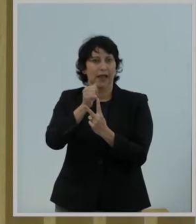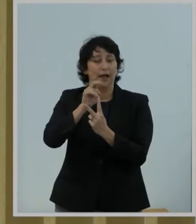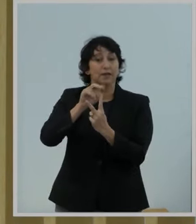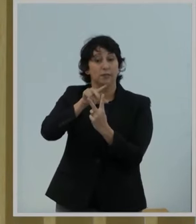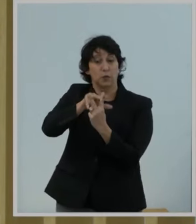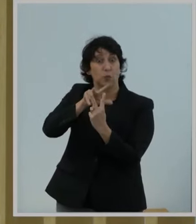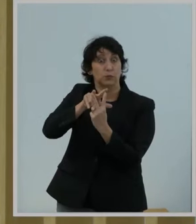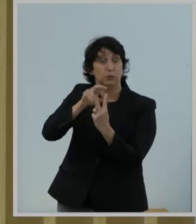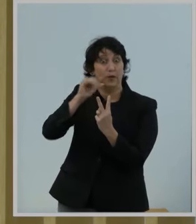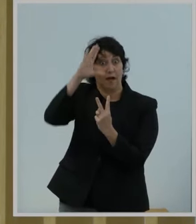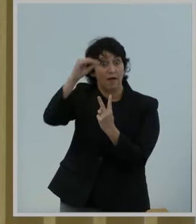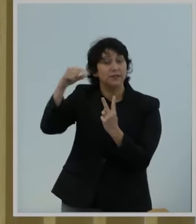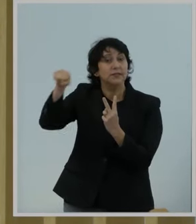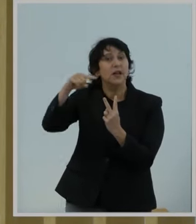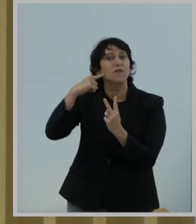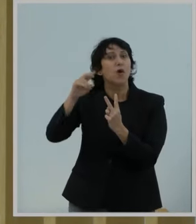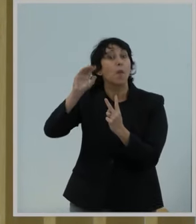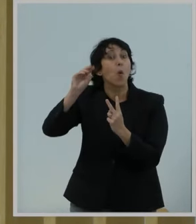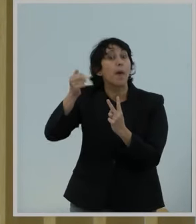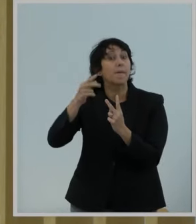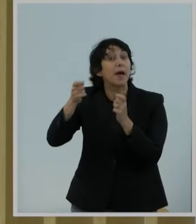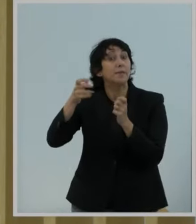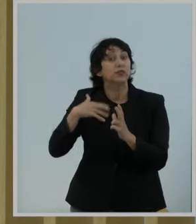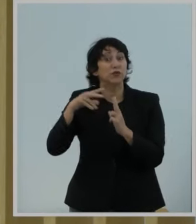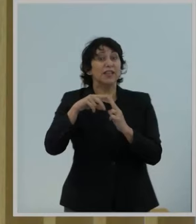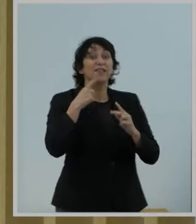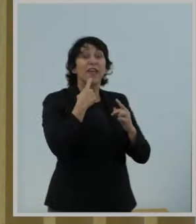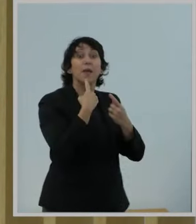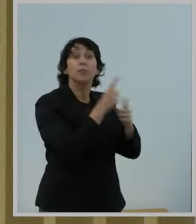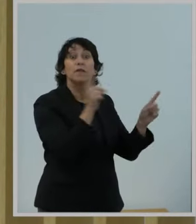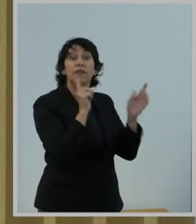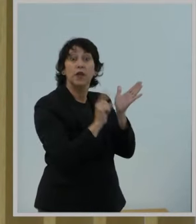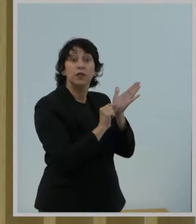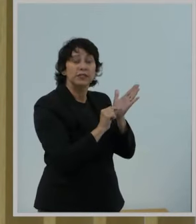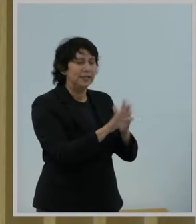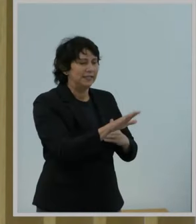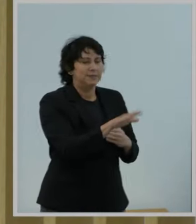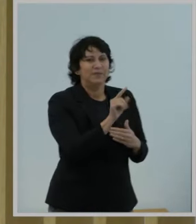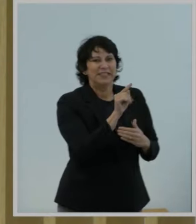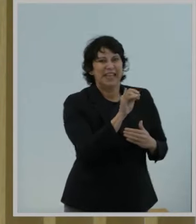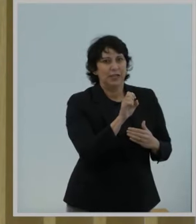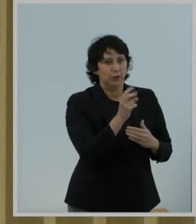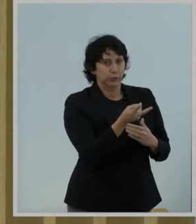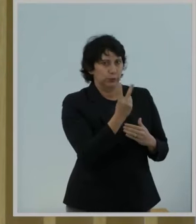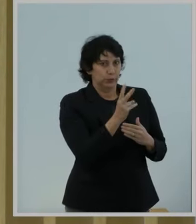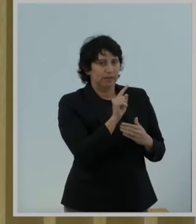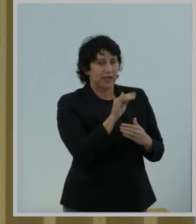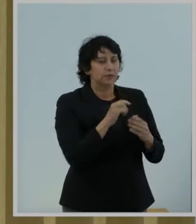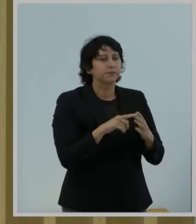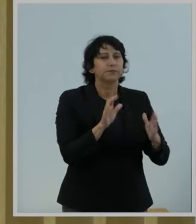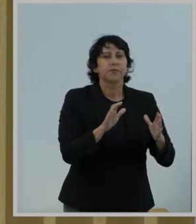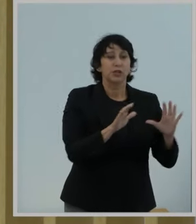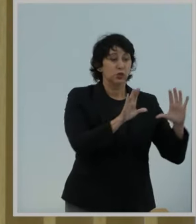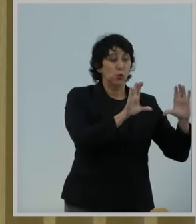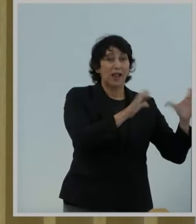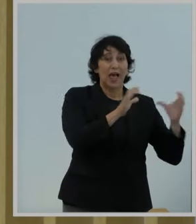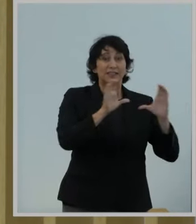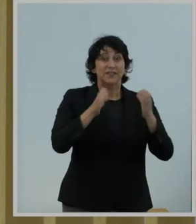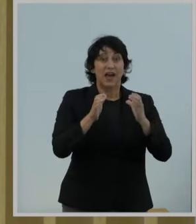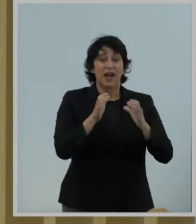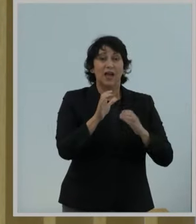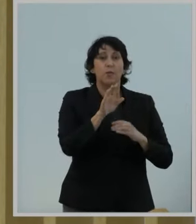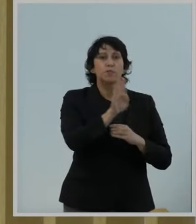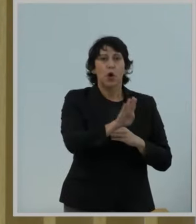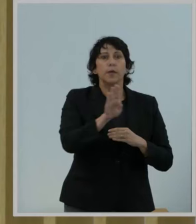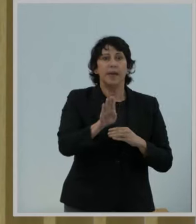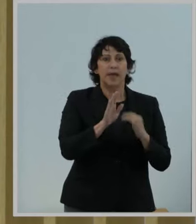views. The two Obama administration alums described Title II this way. Quote, classifying broadband Internet access